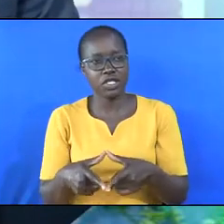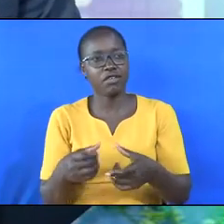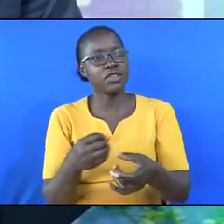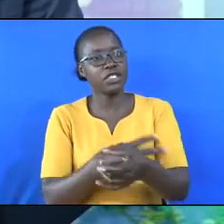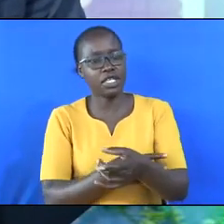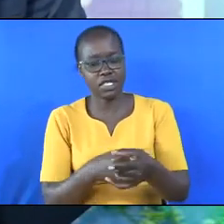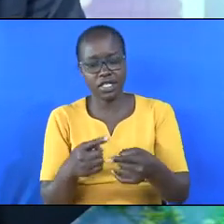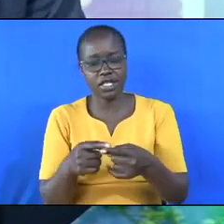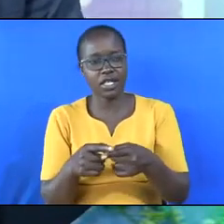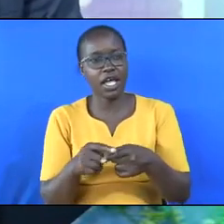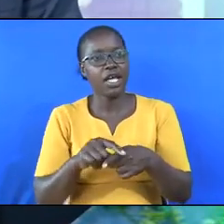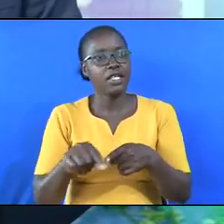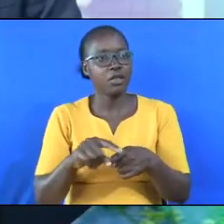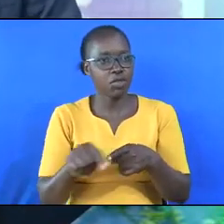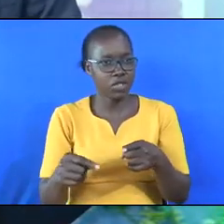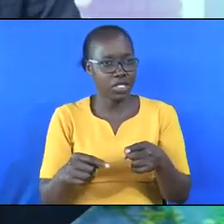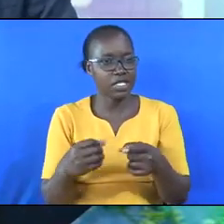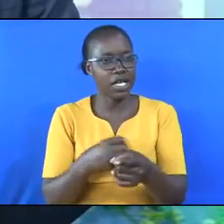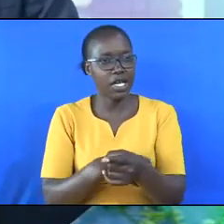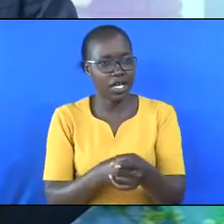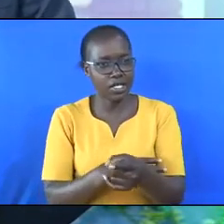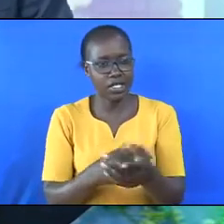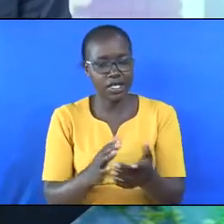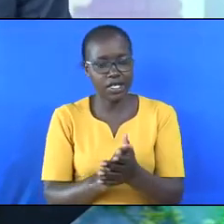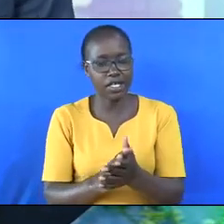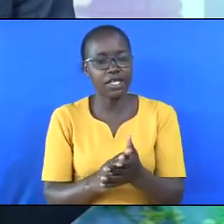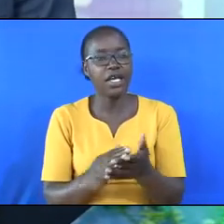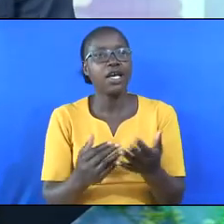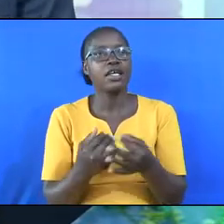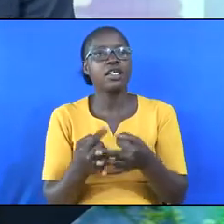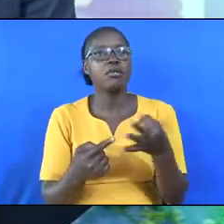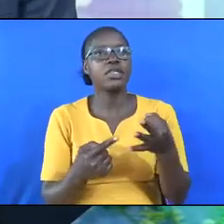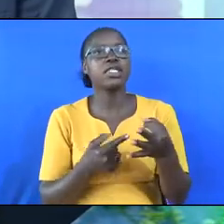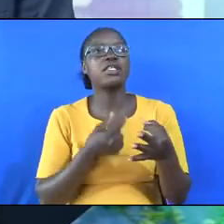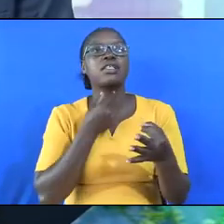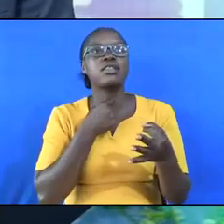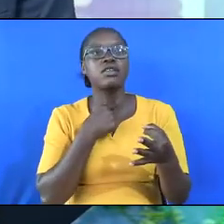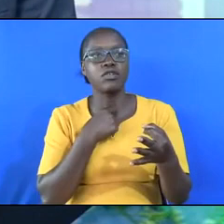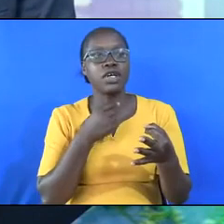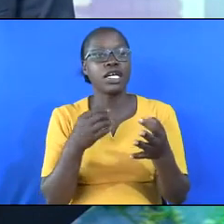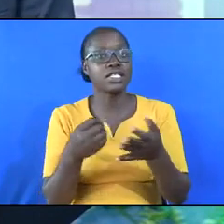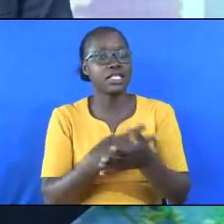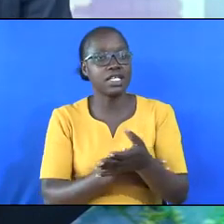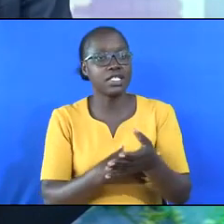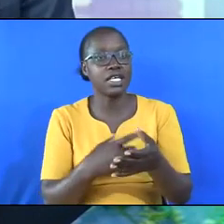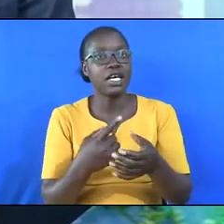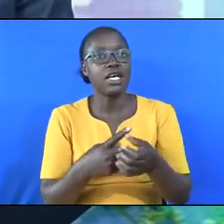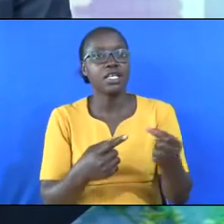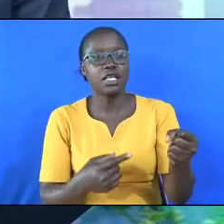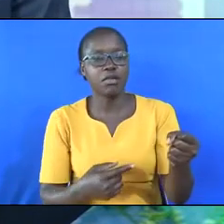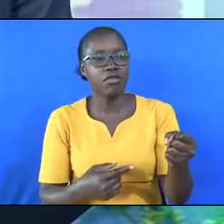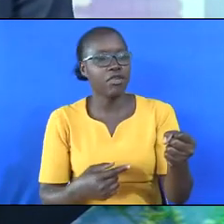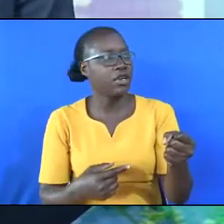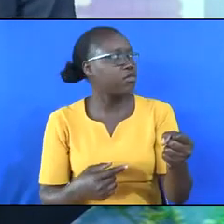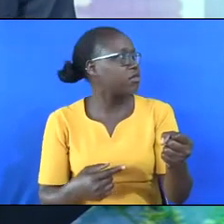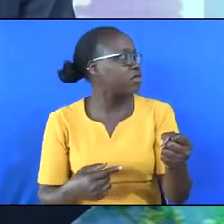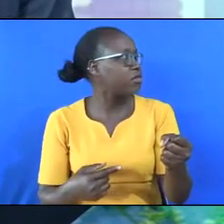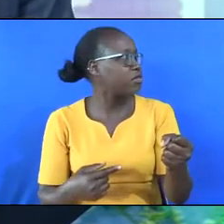cancer of the prostate. Then number four is the cancer of the esophagus in the digestive system. number five, colorectal cancer,